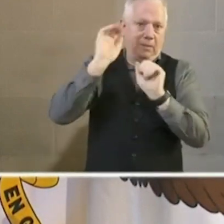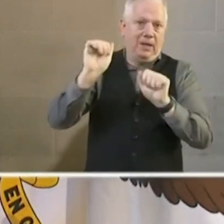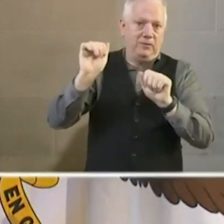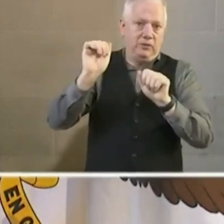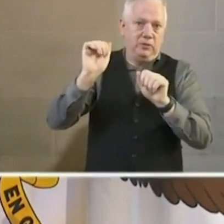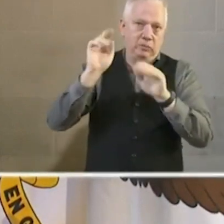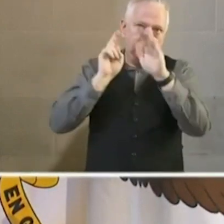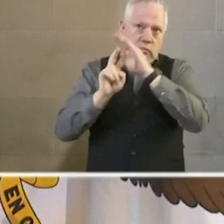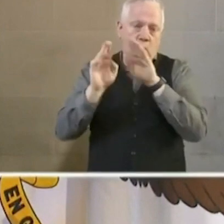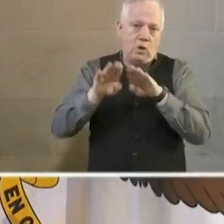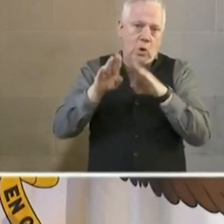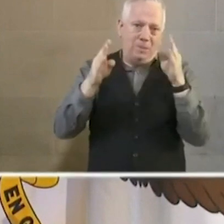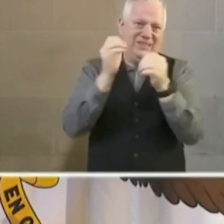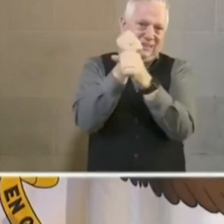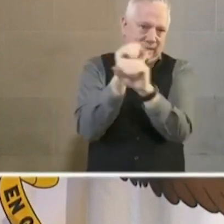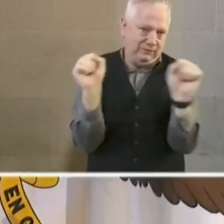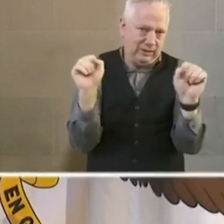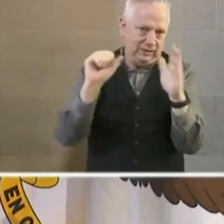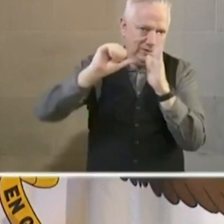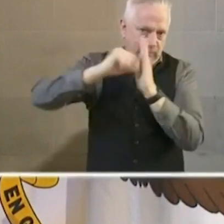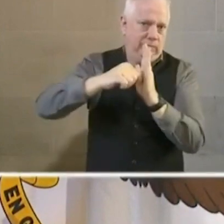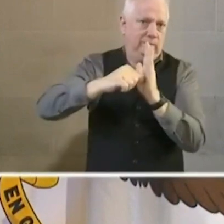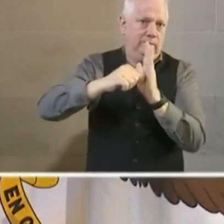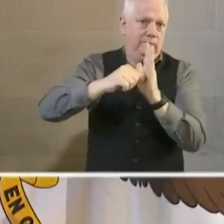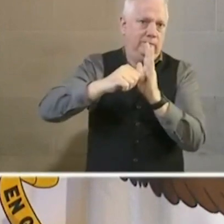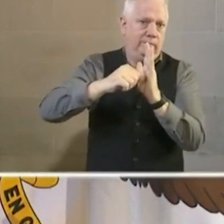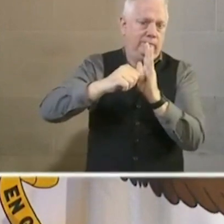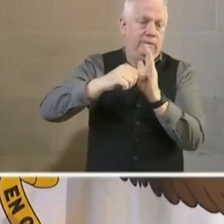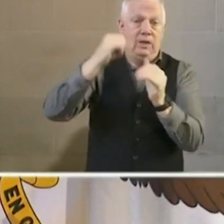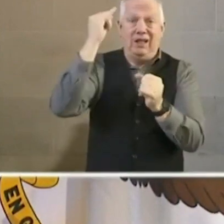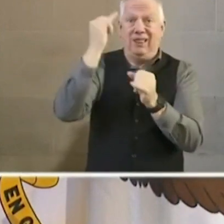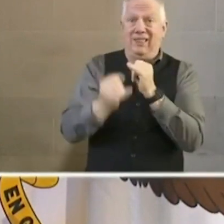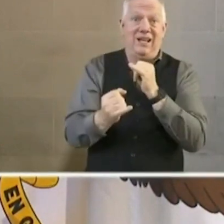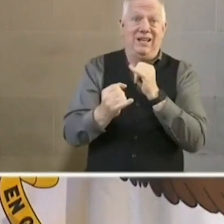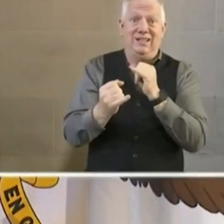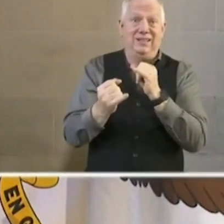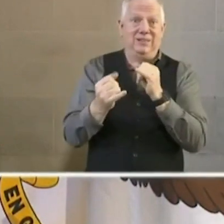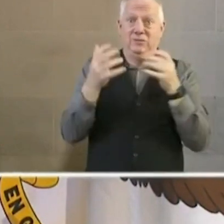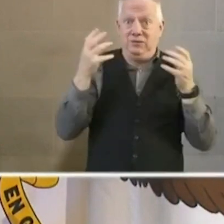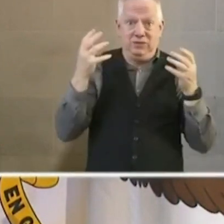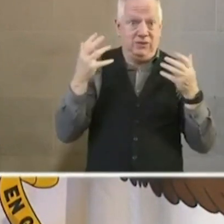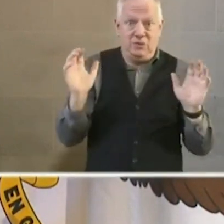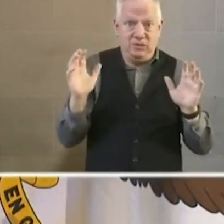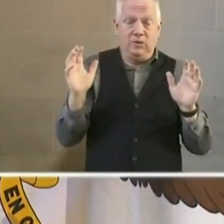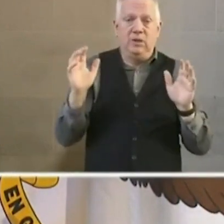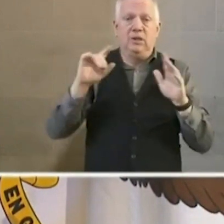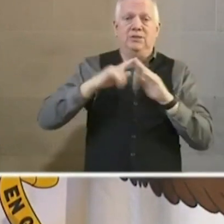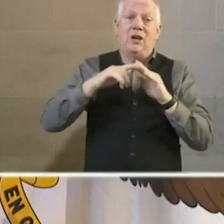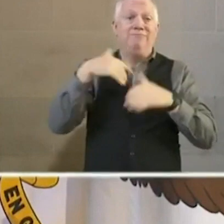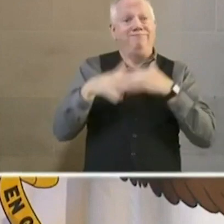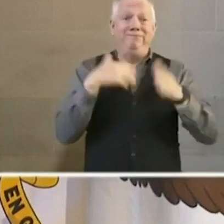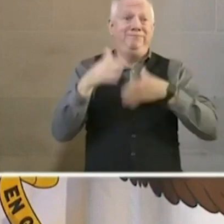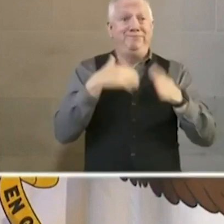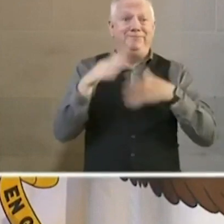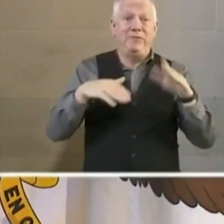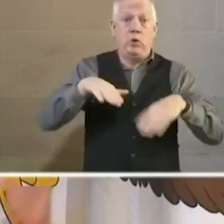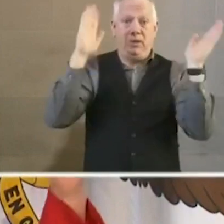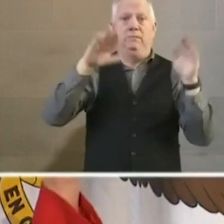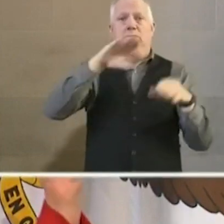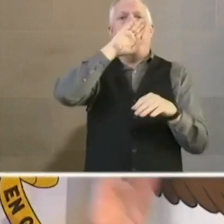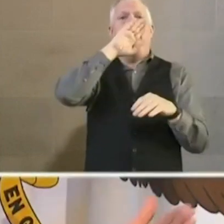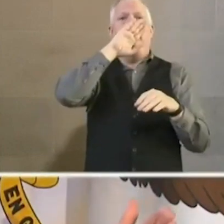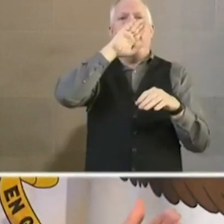able to open safely. And the last thing we want to do is begin the process of reopening,